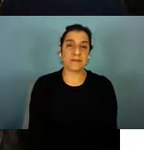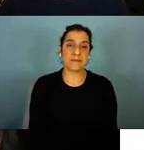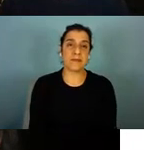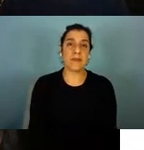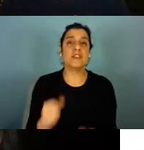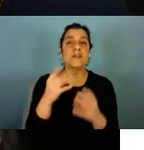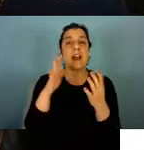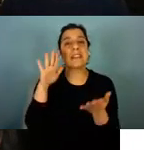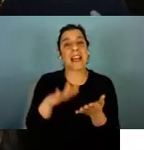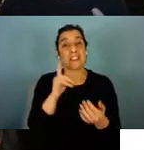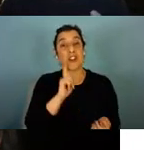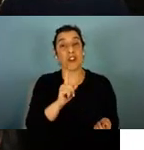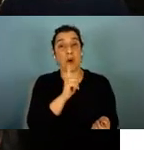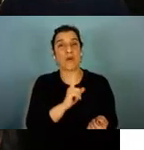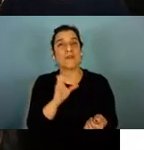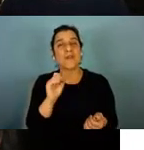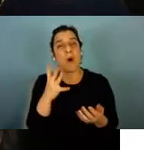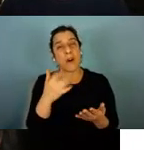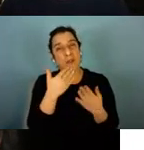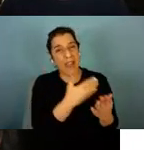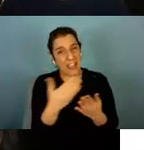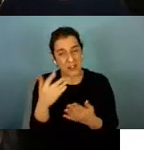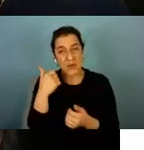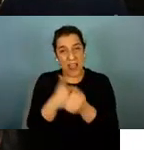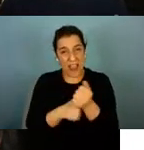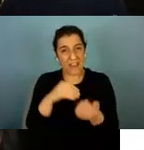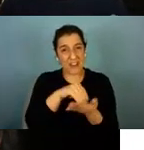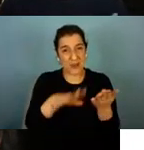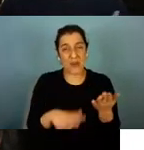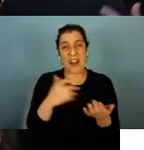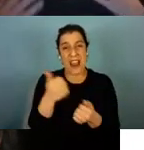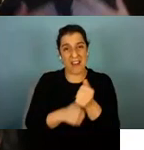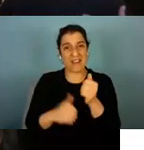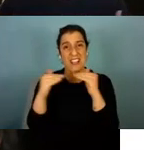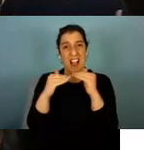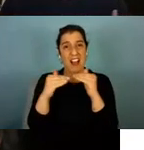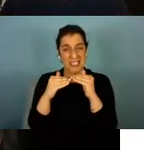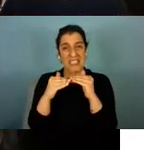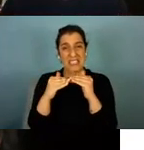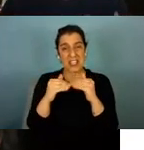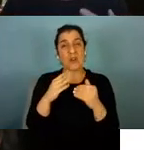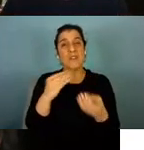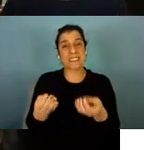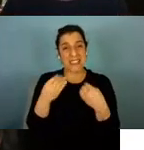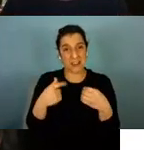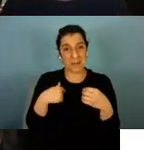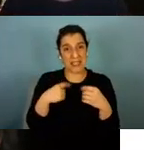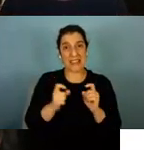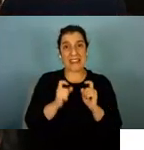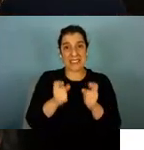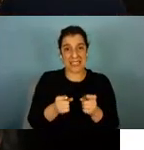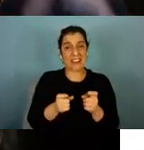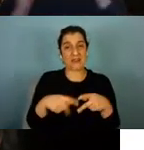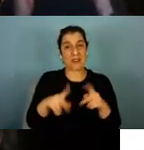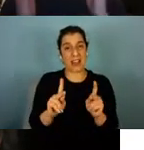say thank you to every student and colleague i've ever had who has given me the gift of allowing me to try to help them